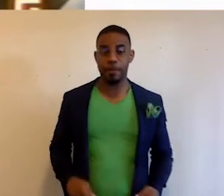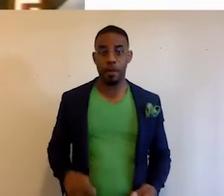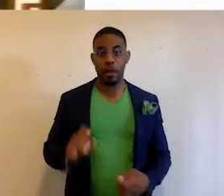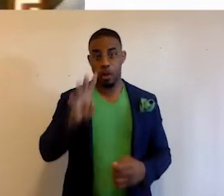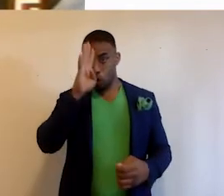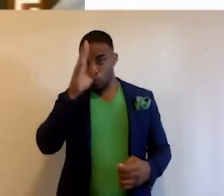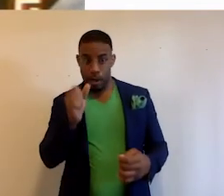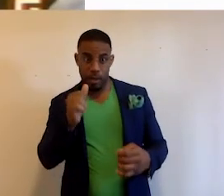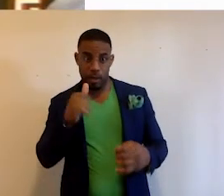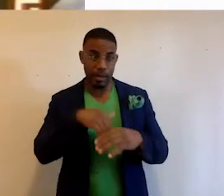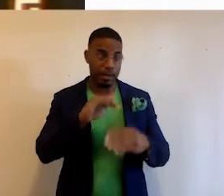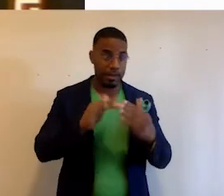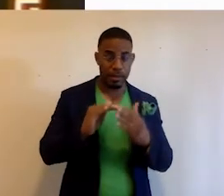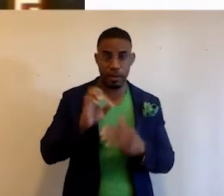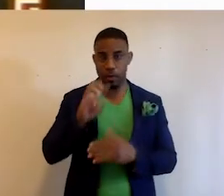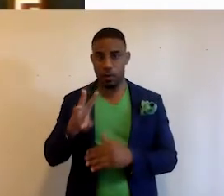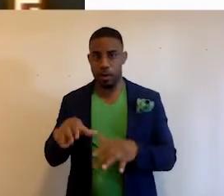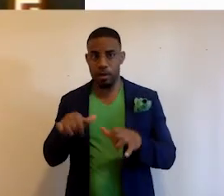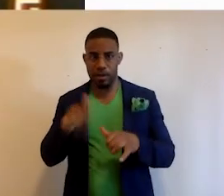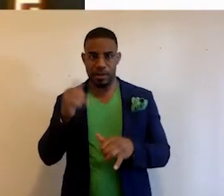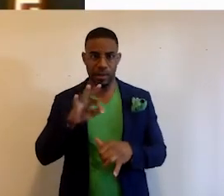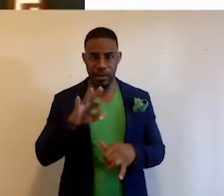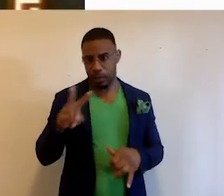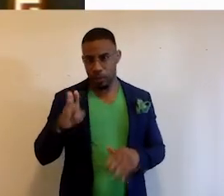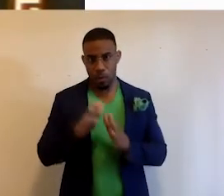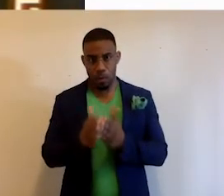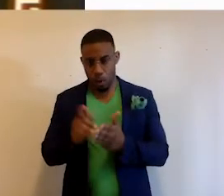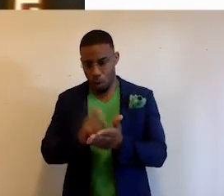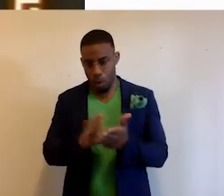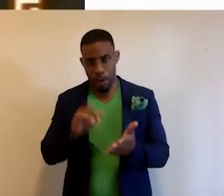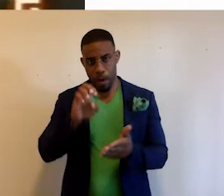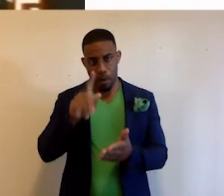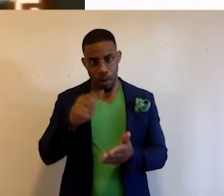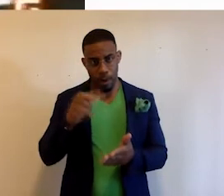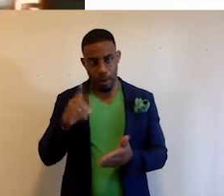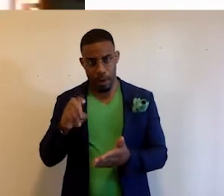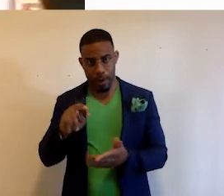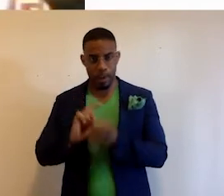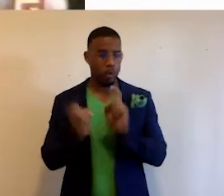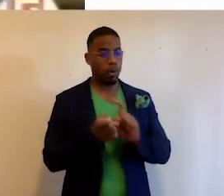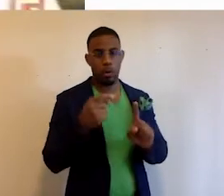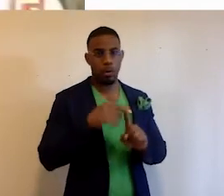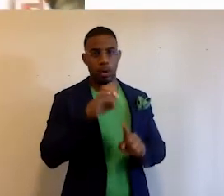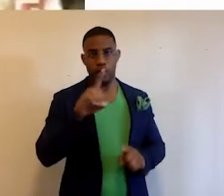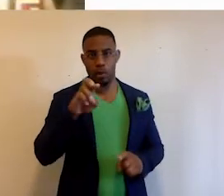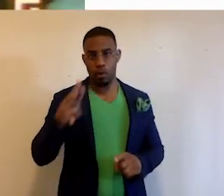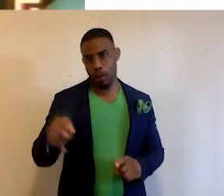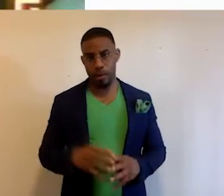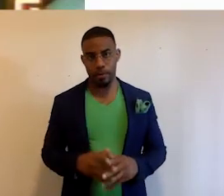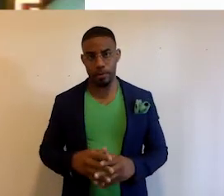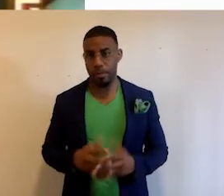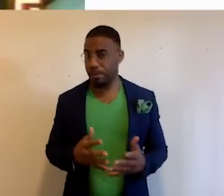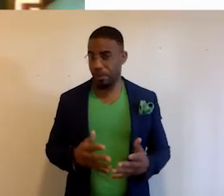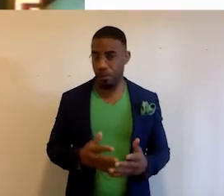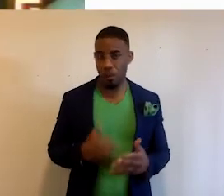creators, Inner City Software, took this 1992 book, authored by Robert Hayden, and transformed it to CD-ROM. I